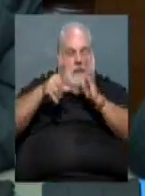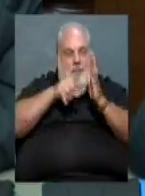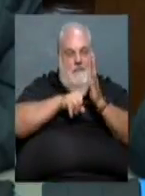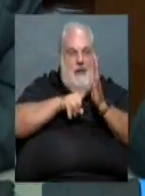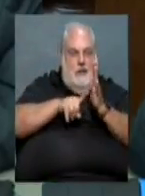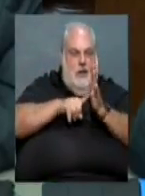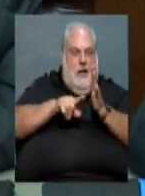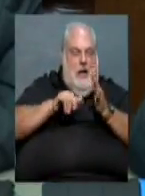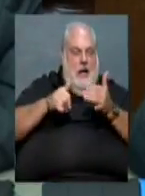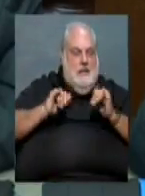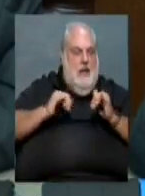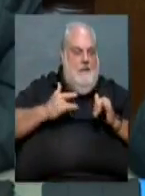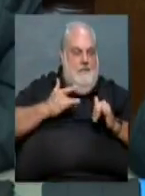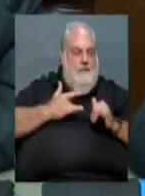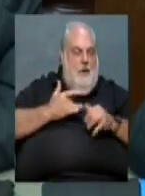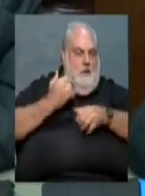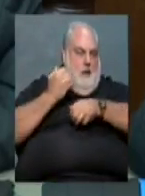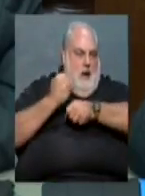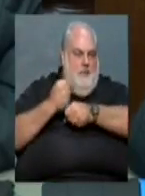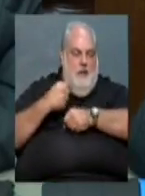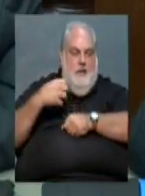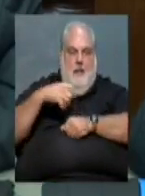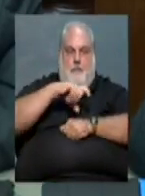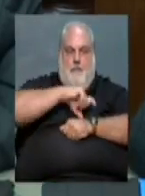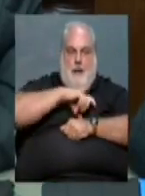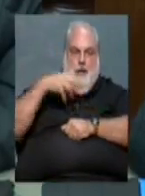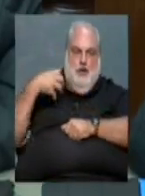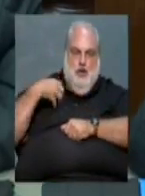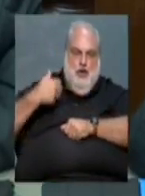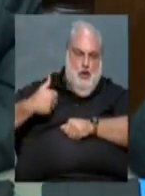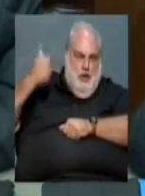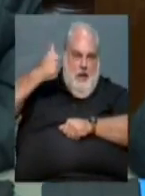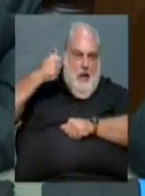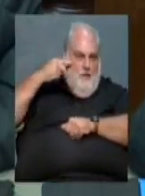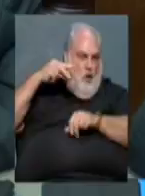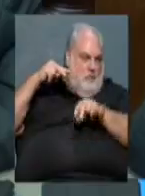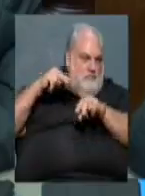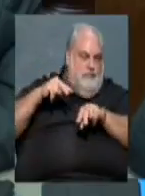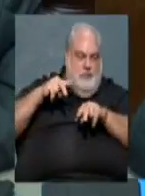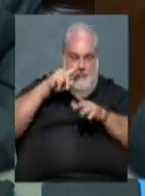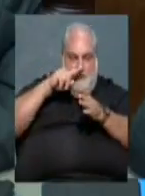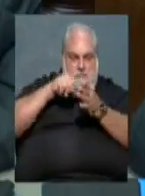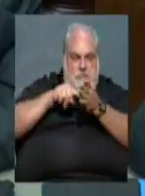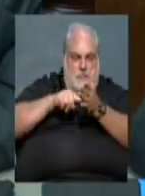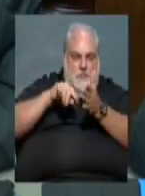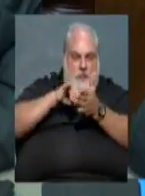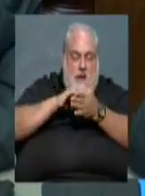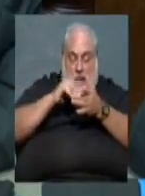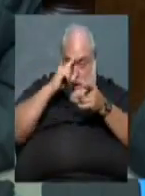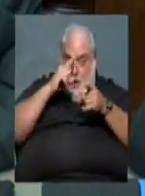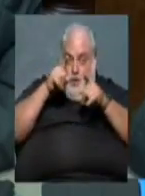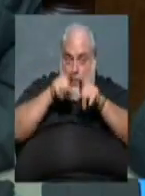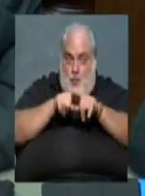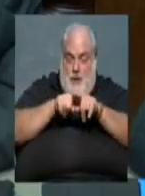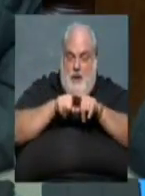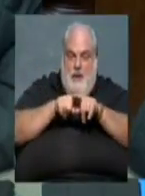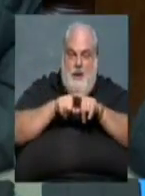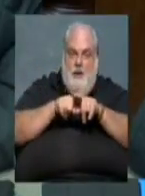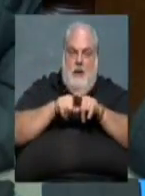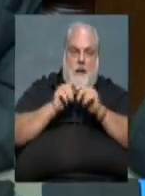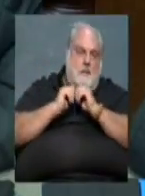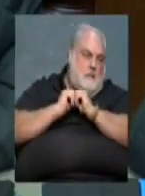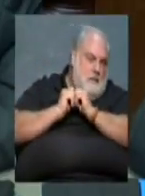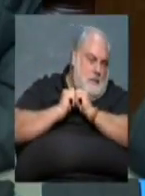I feel very confident that Chief Buckner and his team are on top of it, and I agree with you on sort of the